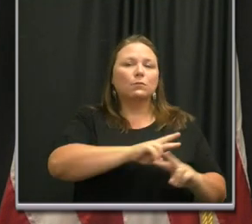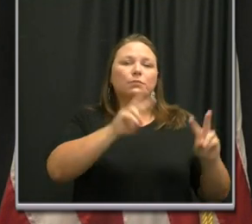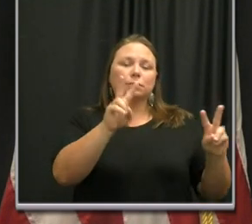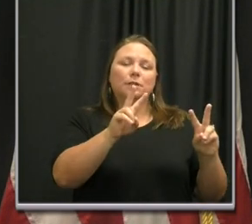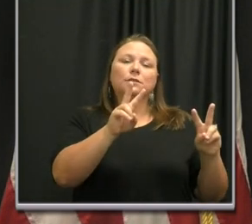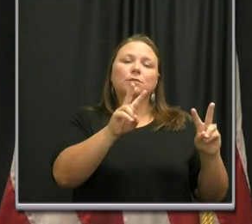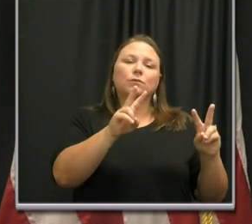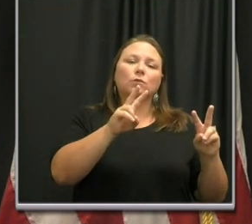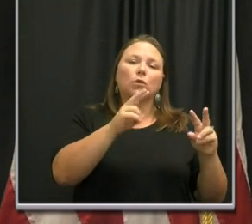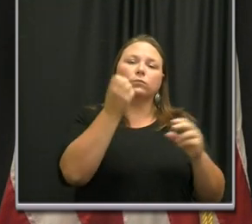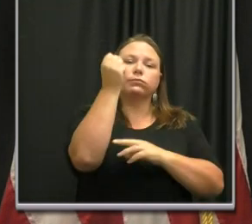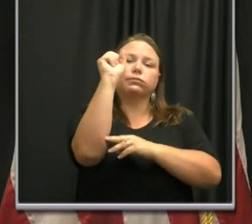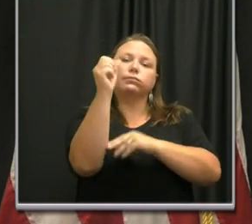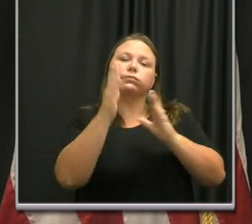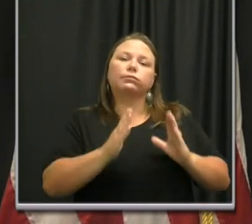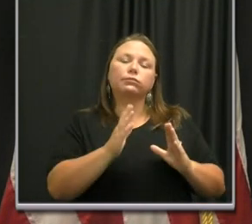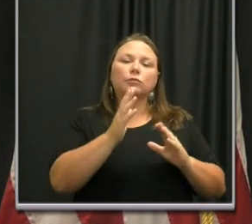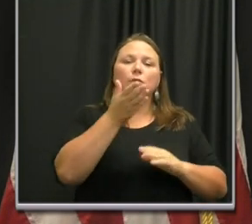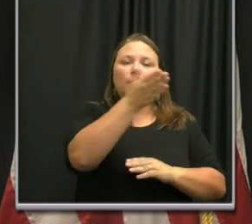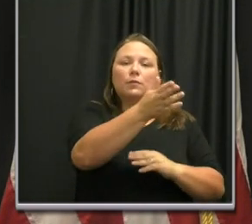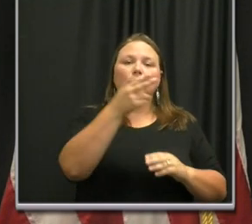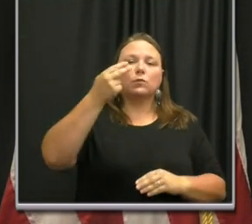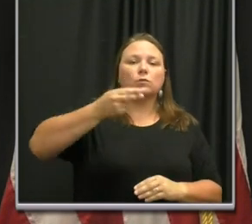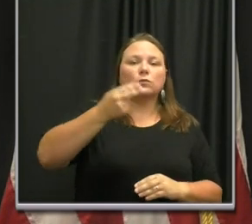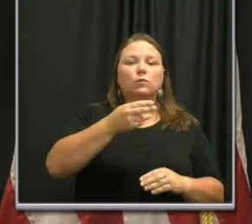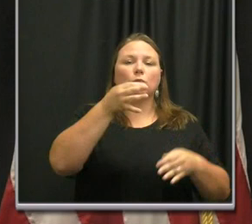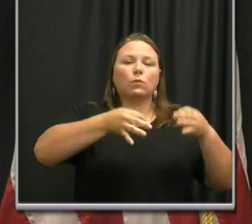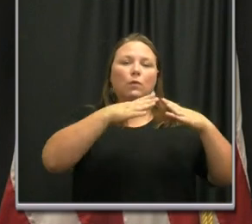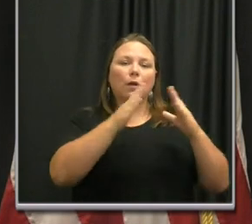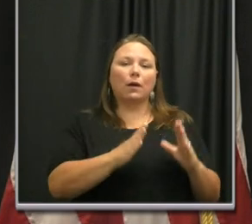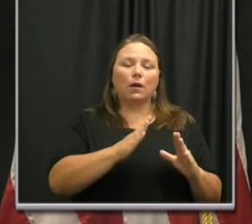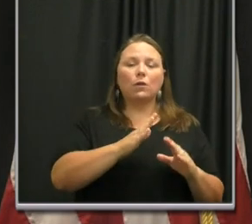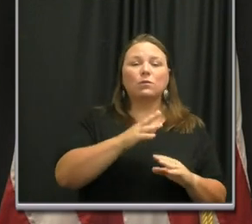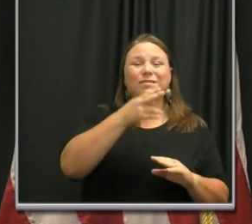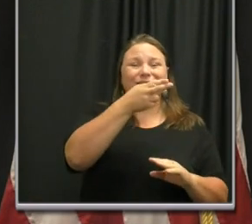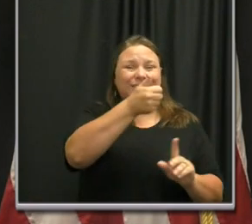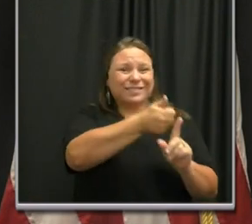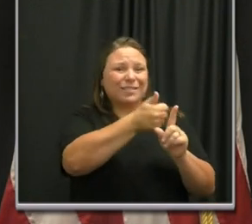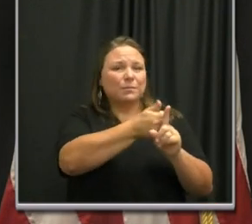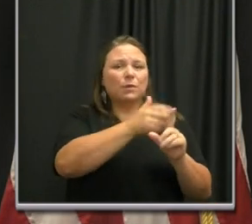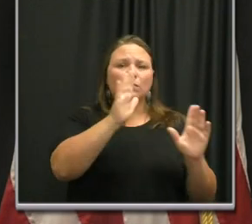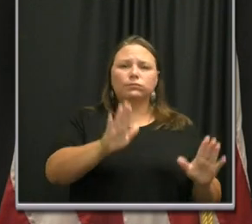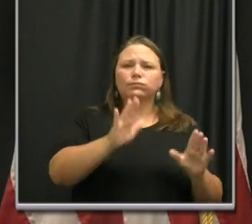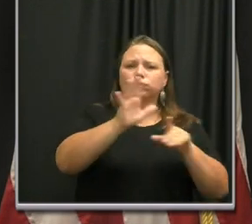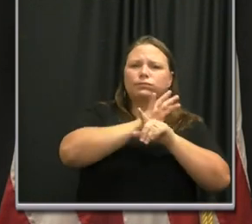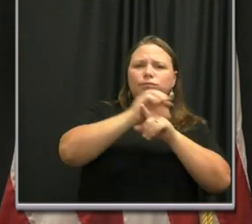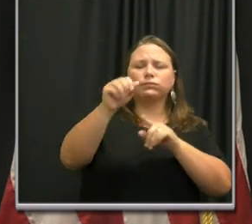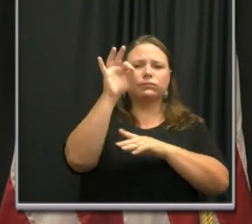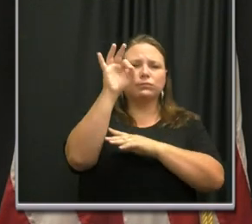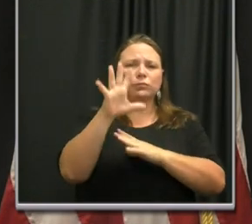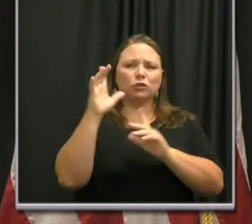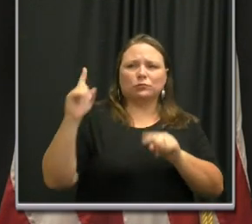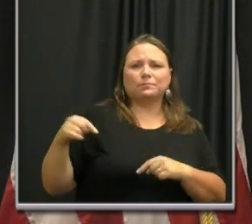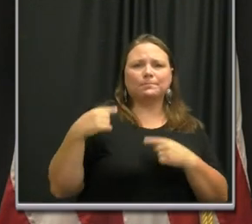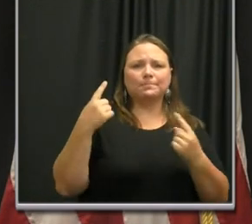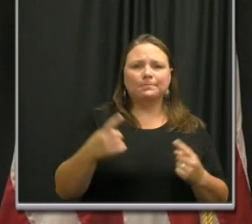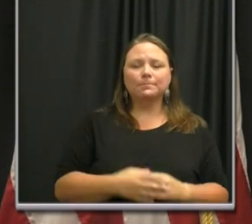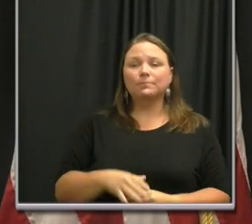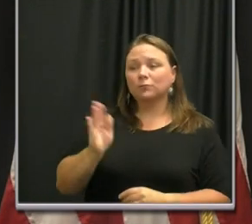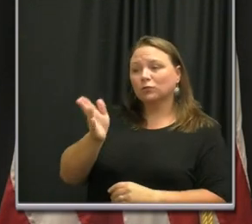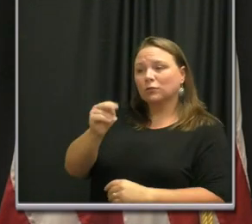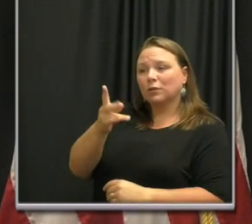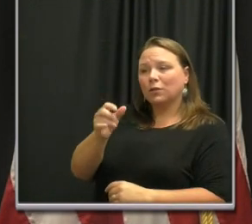of our historic courthouse. He was, in the words of Dr. King, the greatest preacher to ever live. And John Lewis